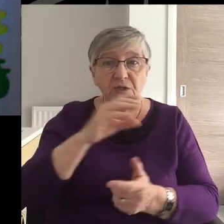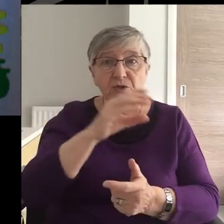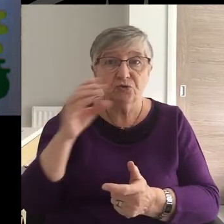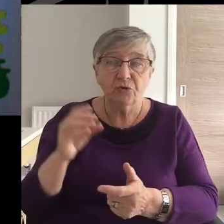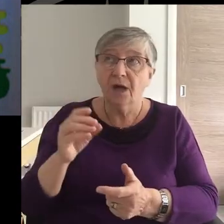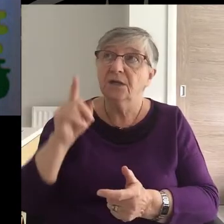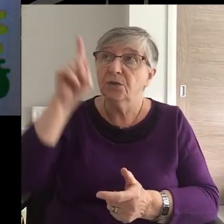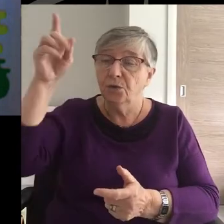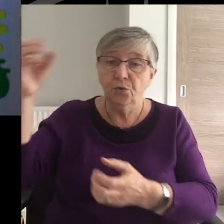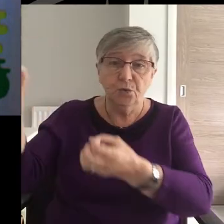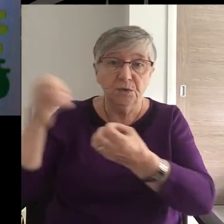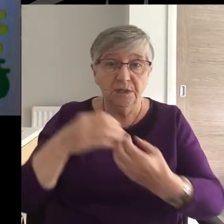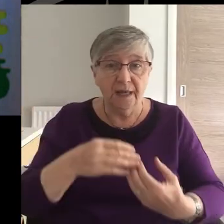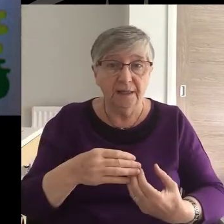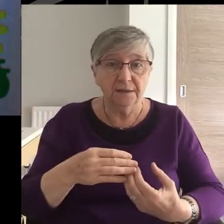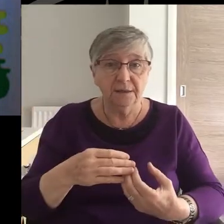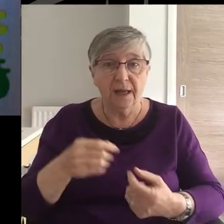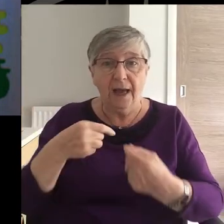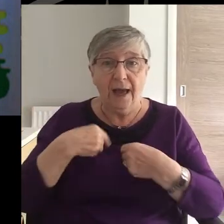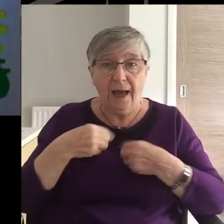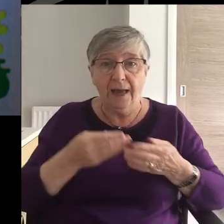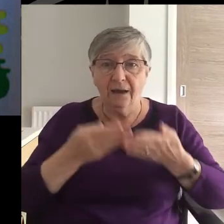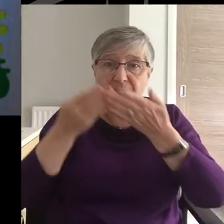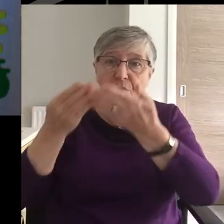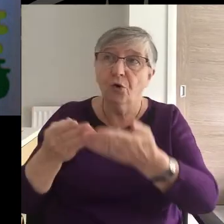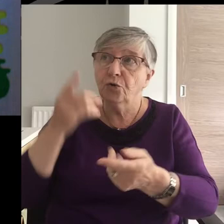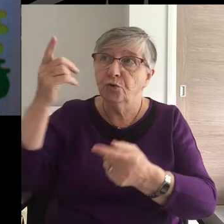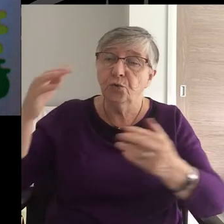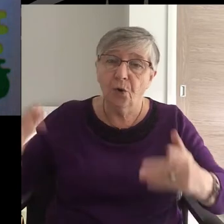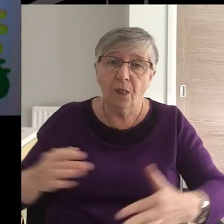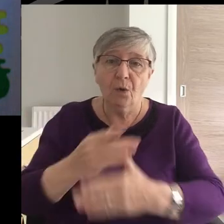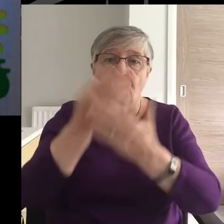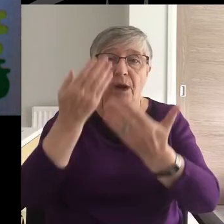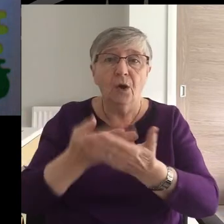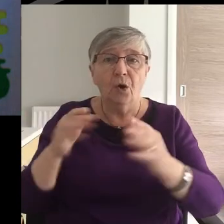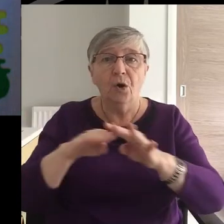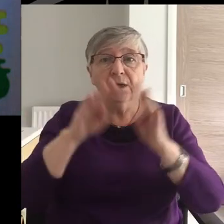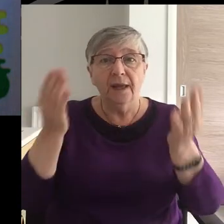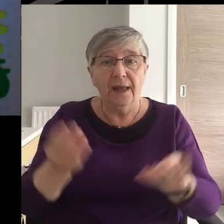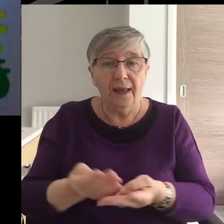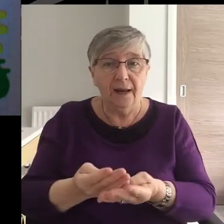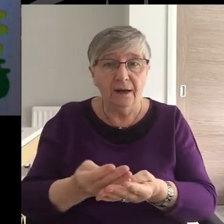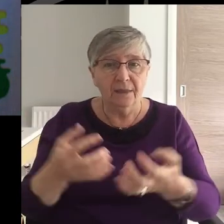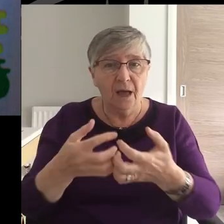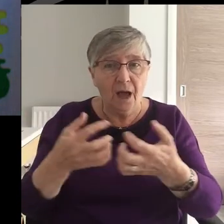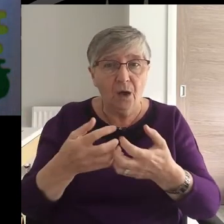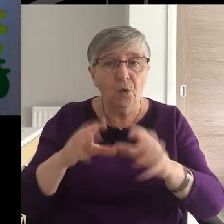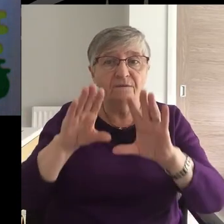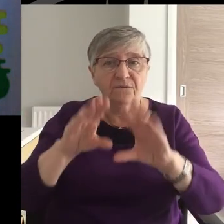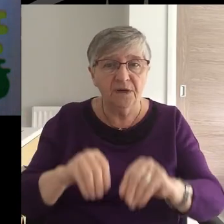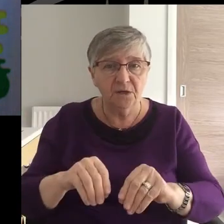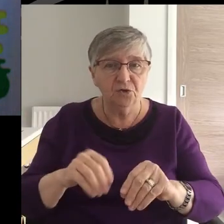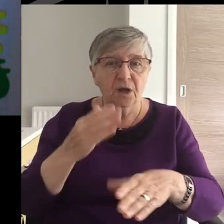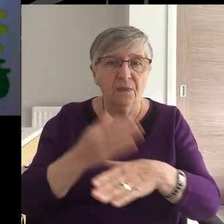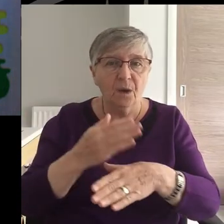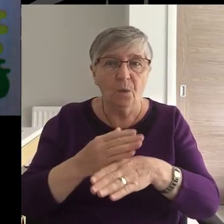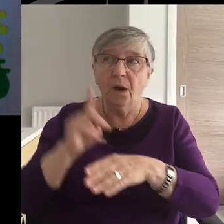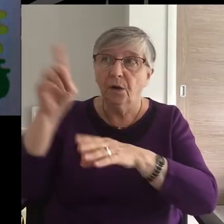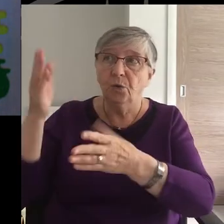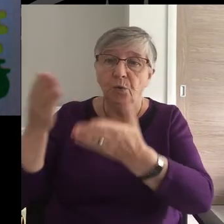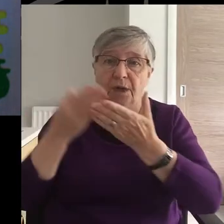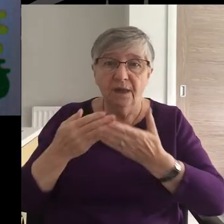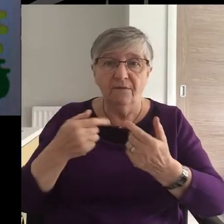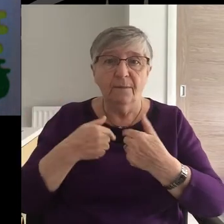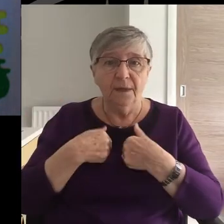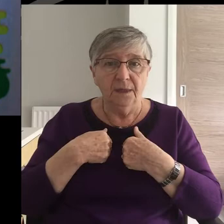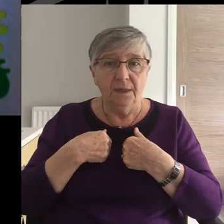sent. I have brought you glory on earth by finishing the work you gave me to do. And now, Father,